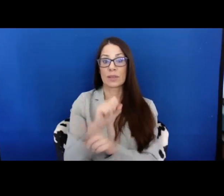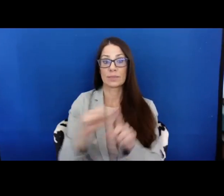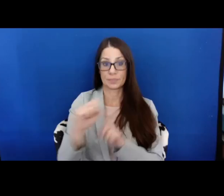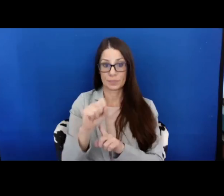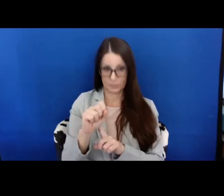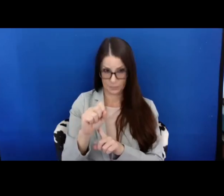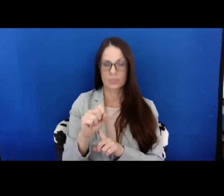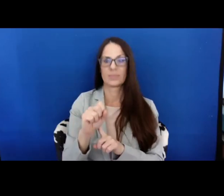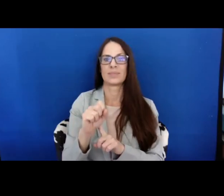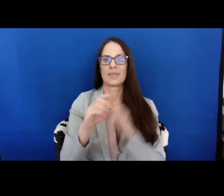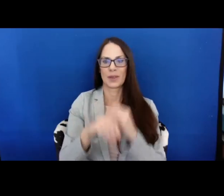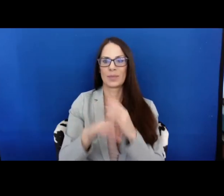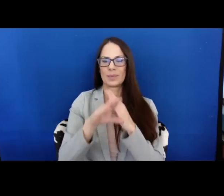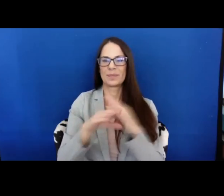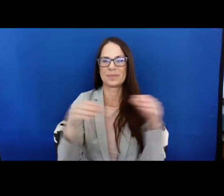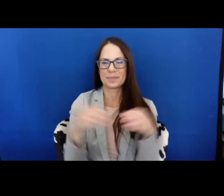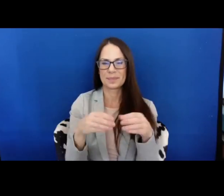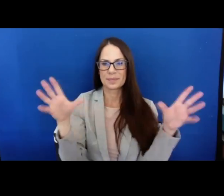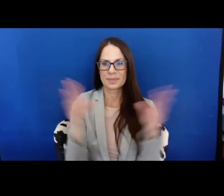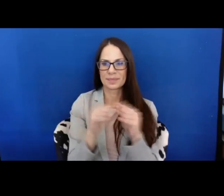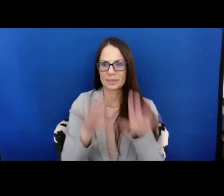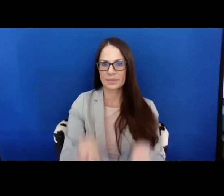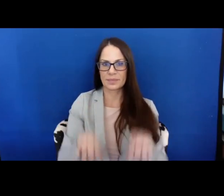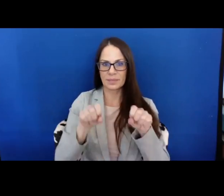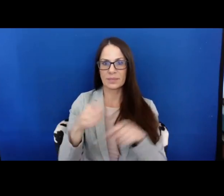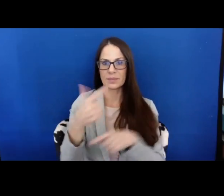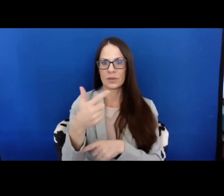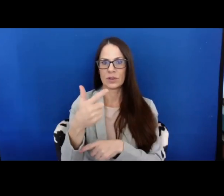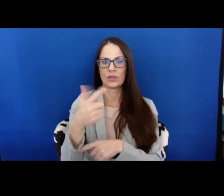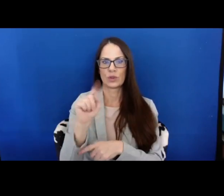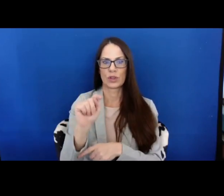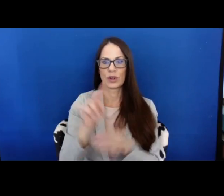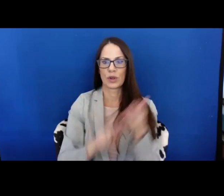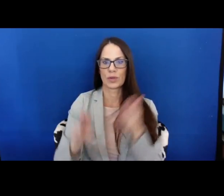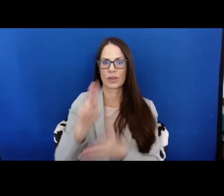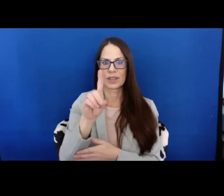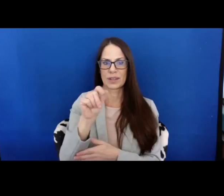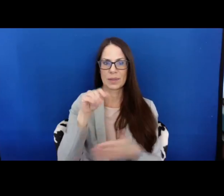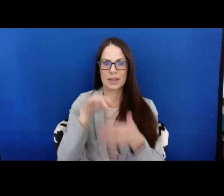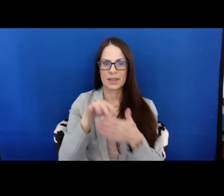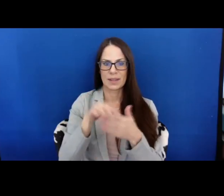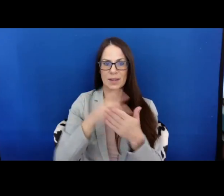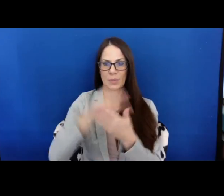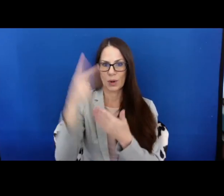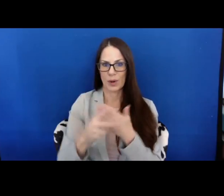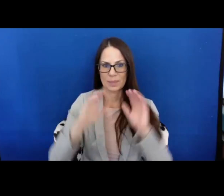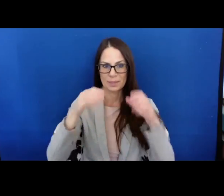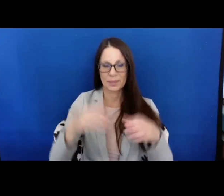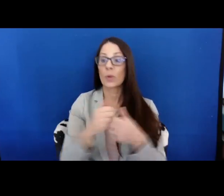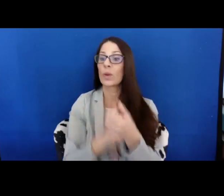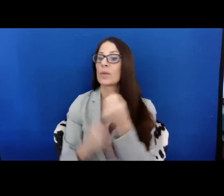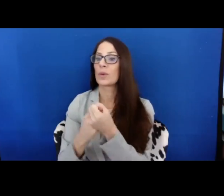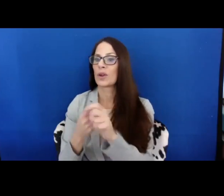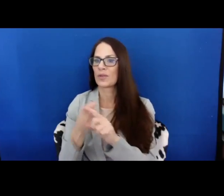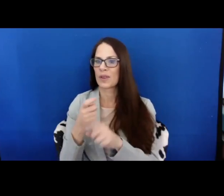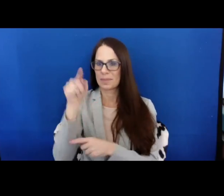virtual mini conference hosted by Georgetown University's Disability Studies program with support from the